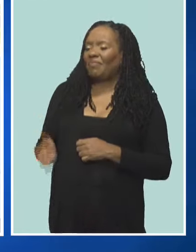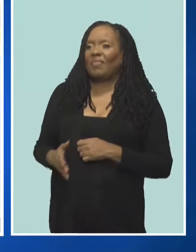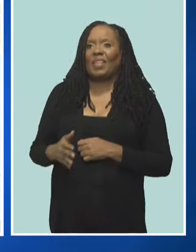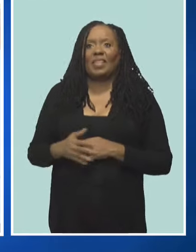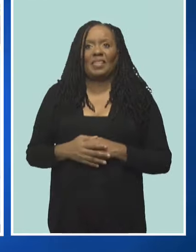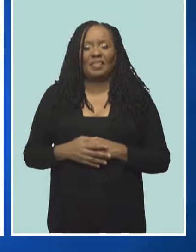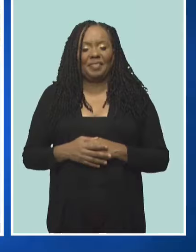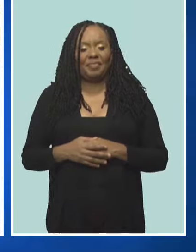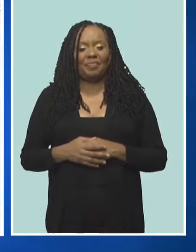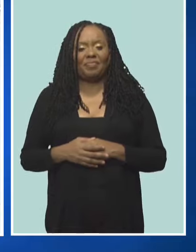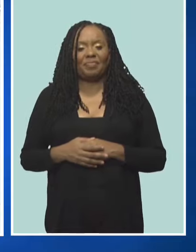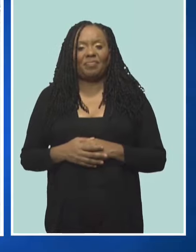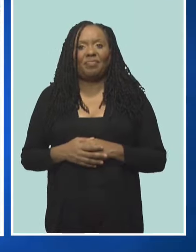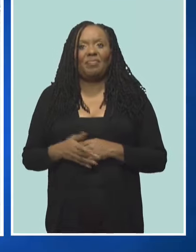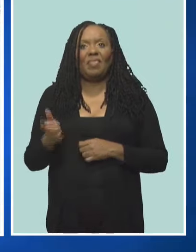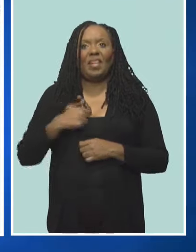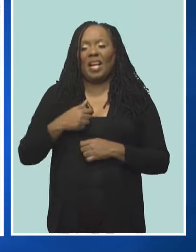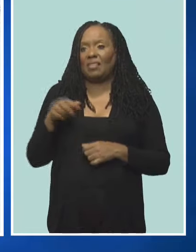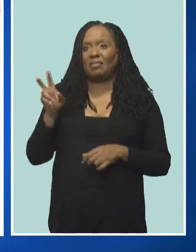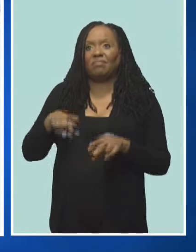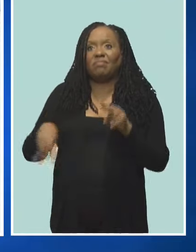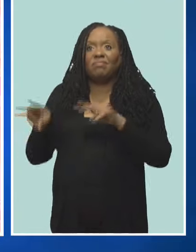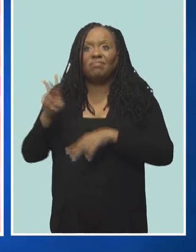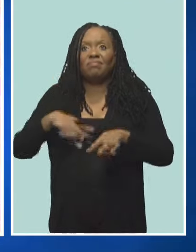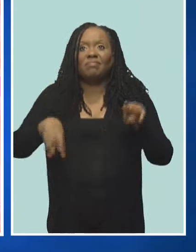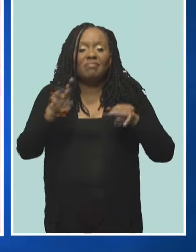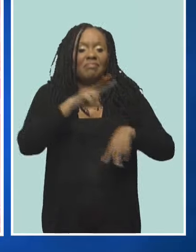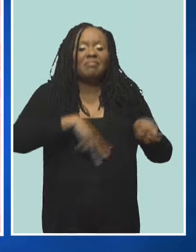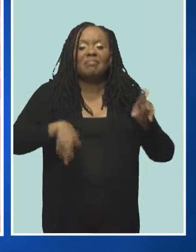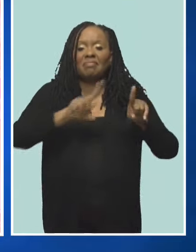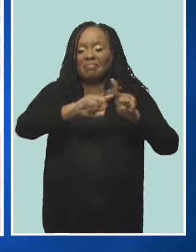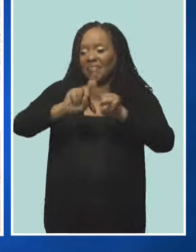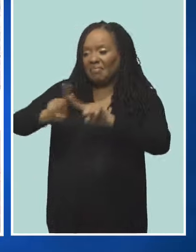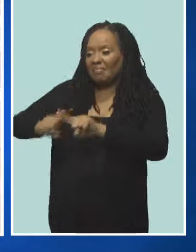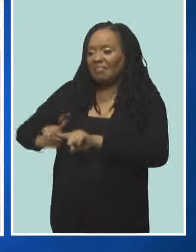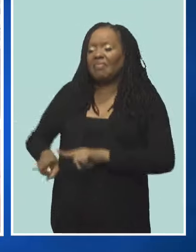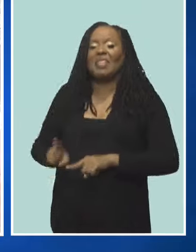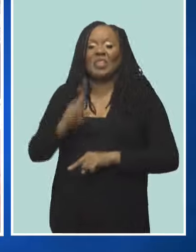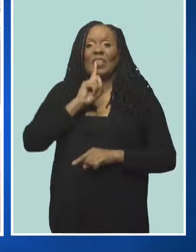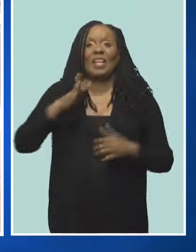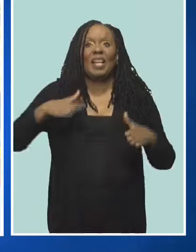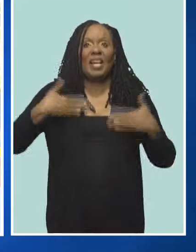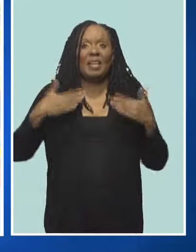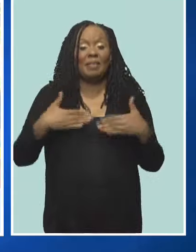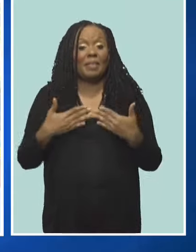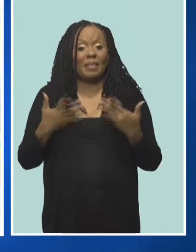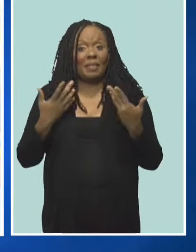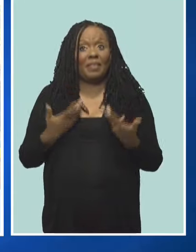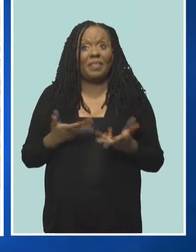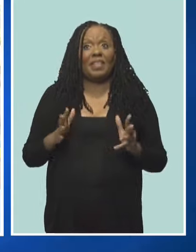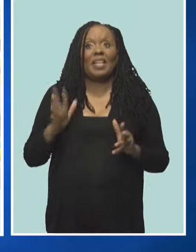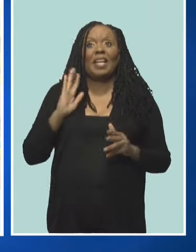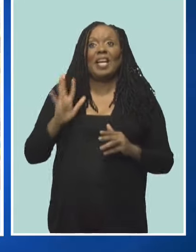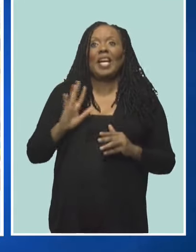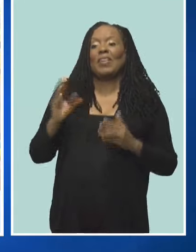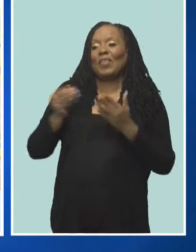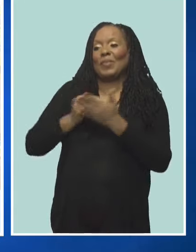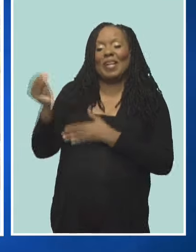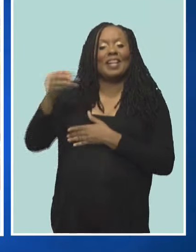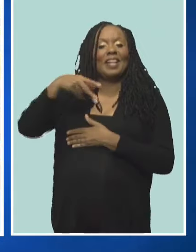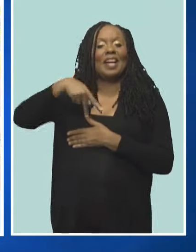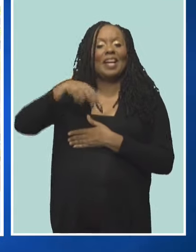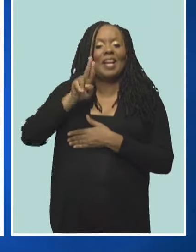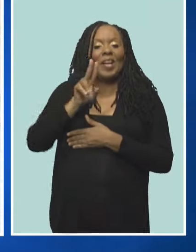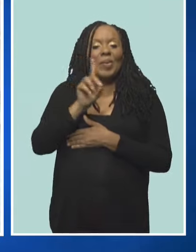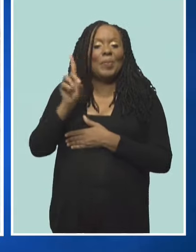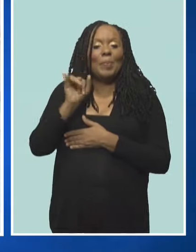variety of different stalls and different crafts here, so we've been super happy. And after we do a tour here, time to get a little pudding and souse and complete